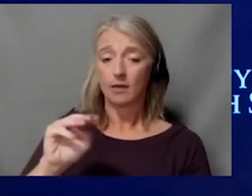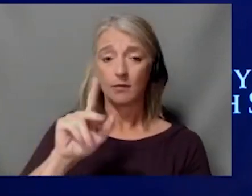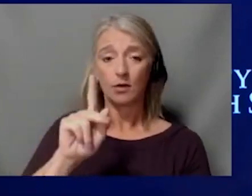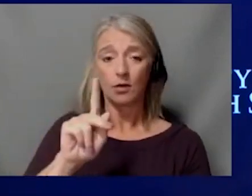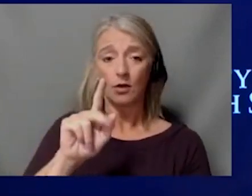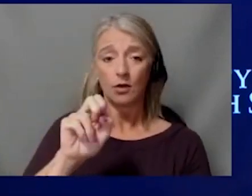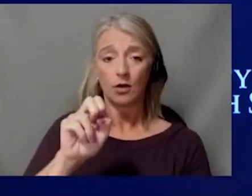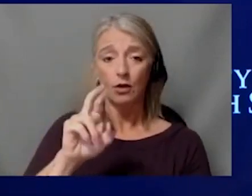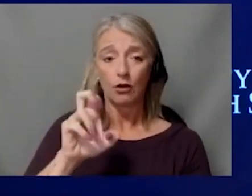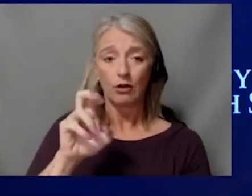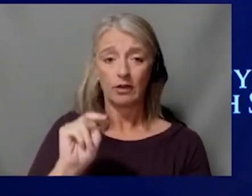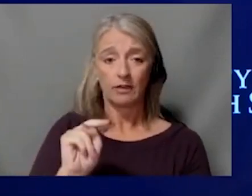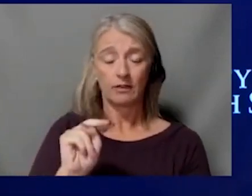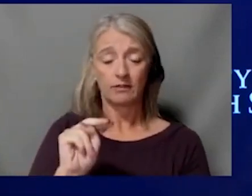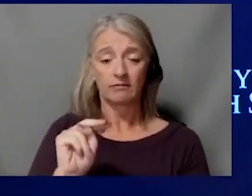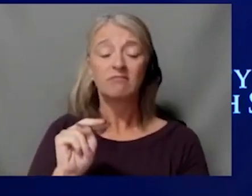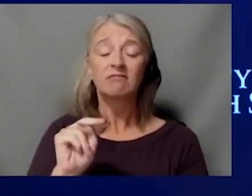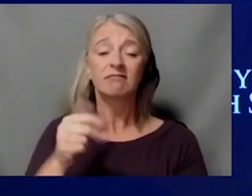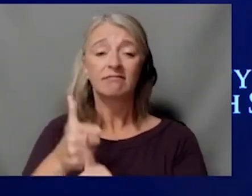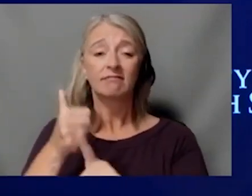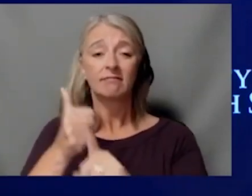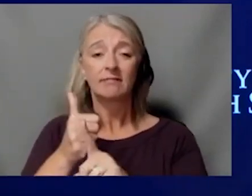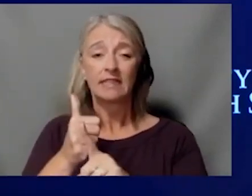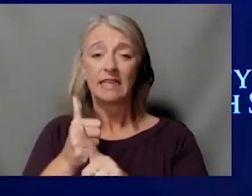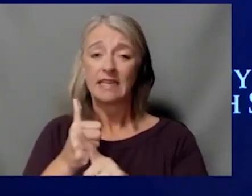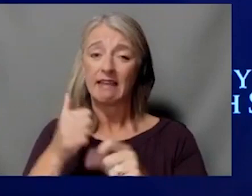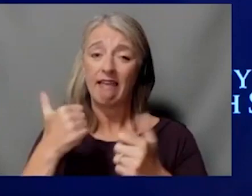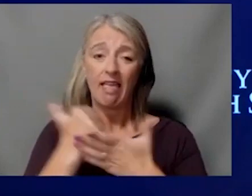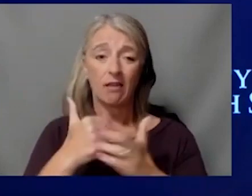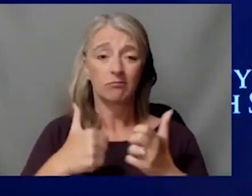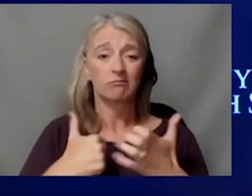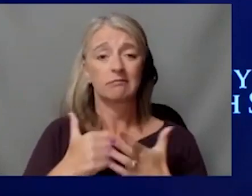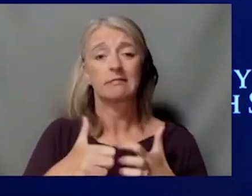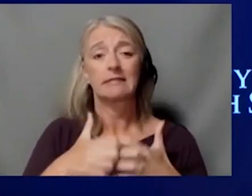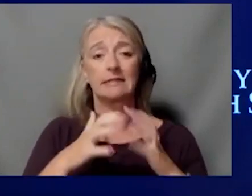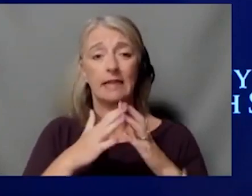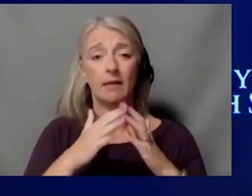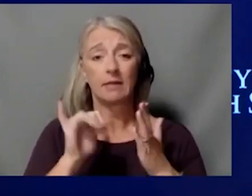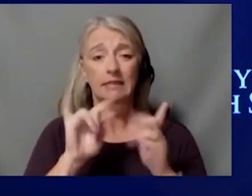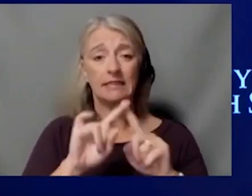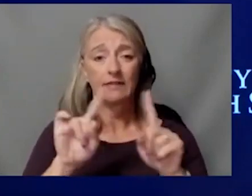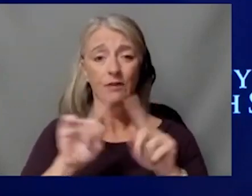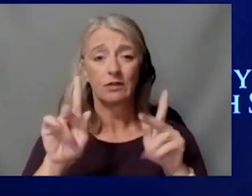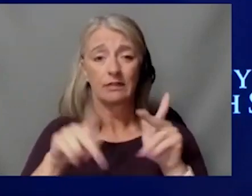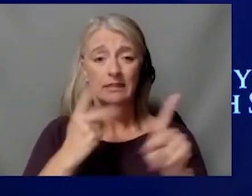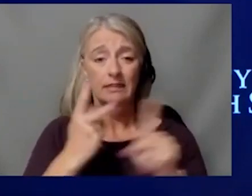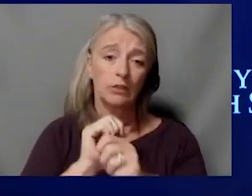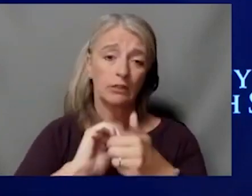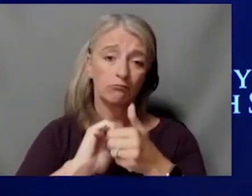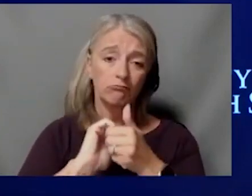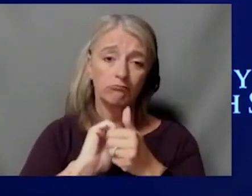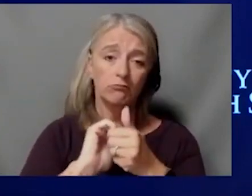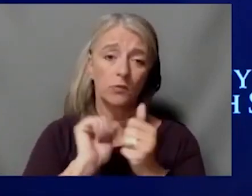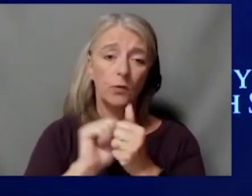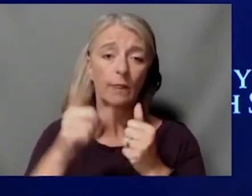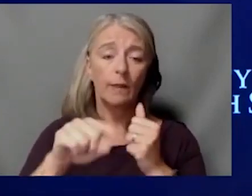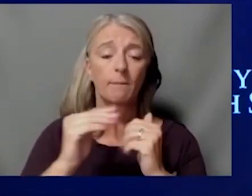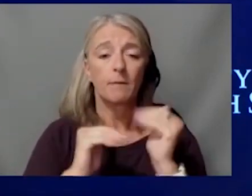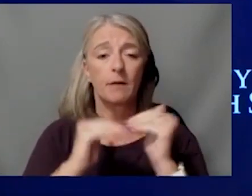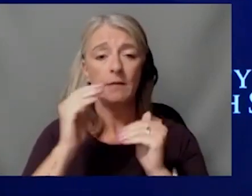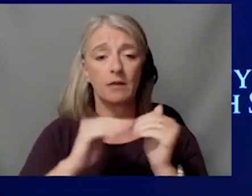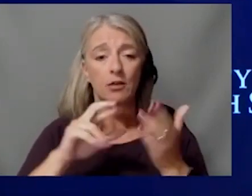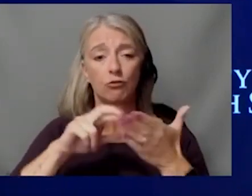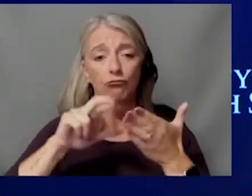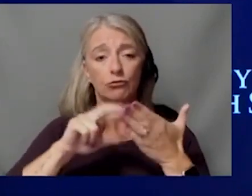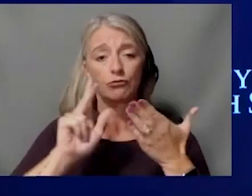pioneers for oncogene research. And we're working with them to build a research program